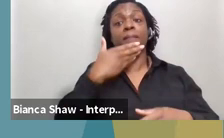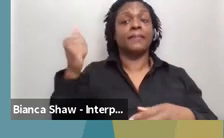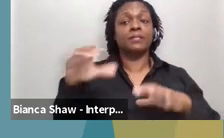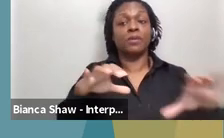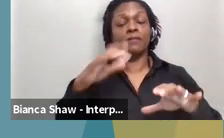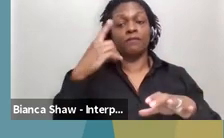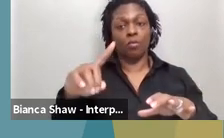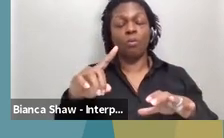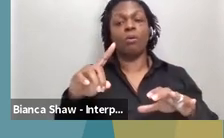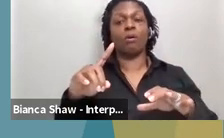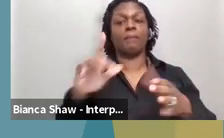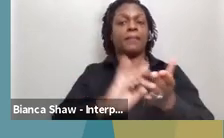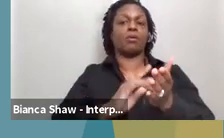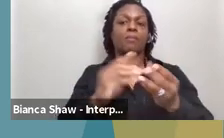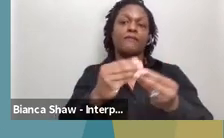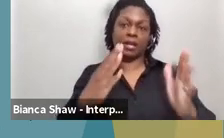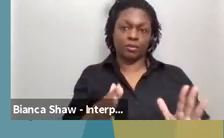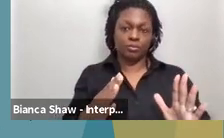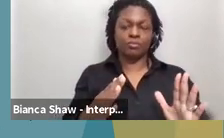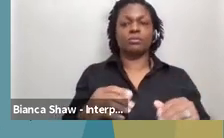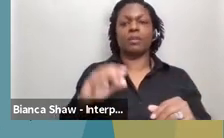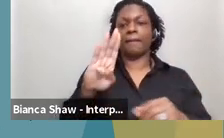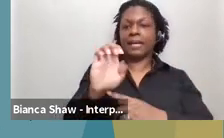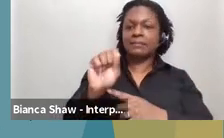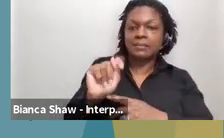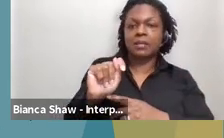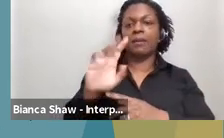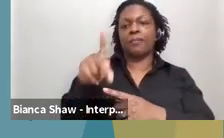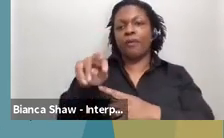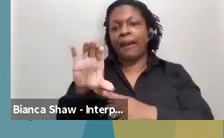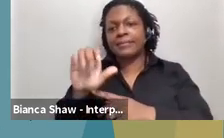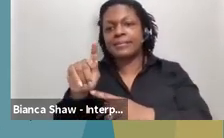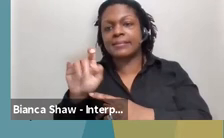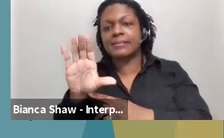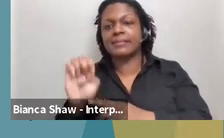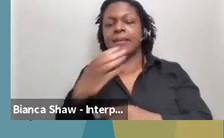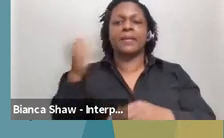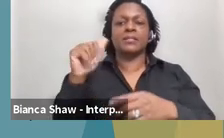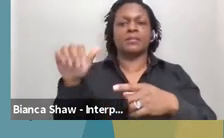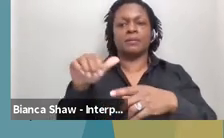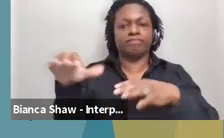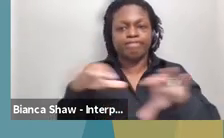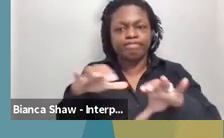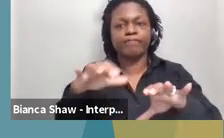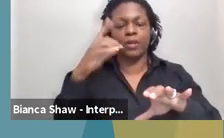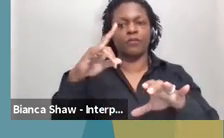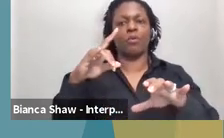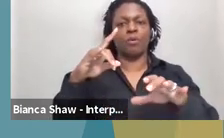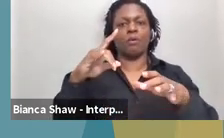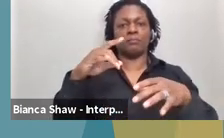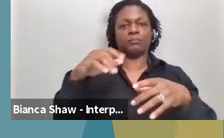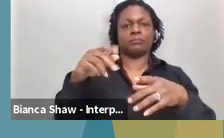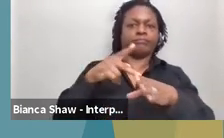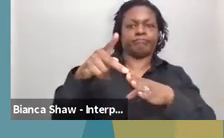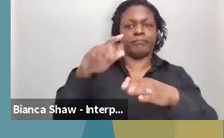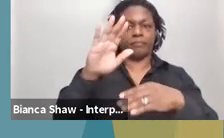for medical providers. And so, we have contracted, uh, uh, uh, with an agent, uh, an organization, and we're going through the contract process